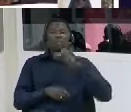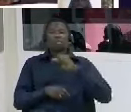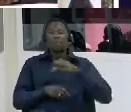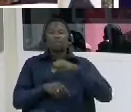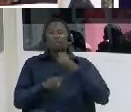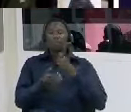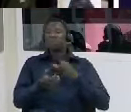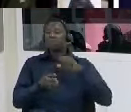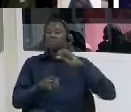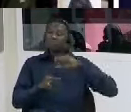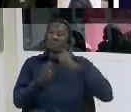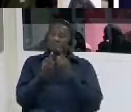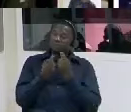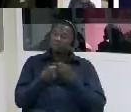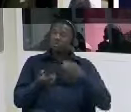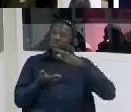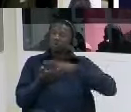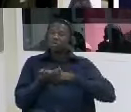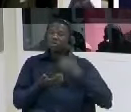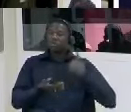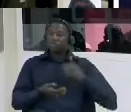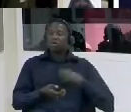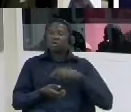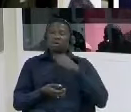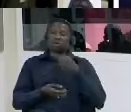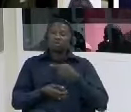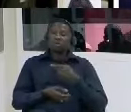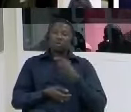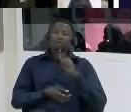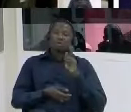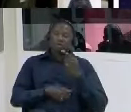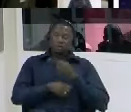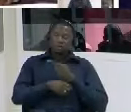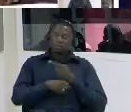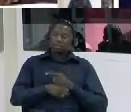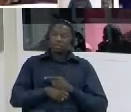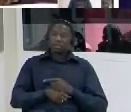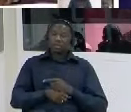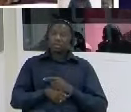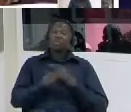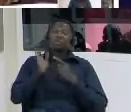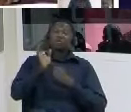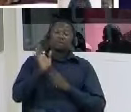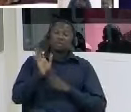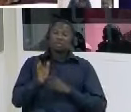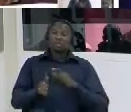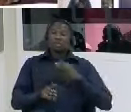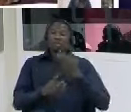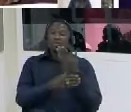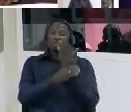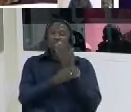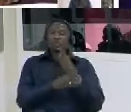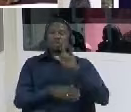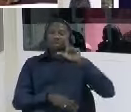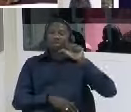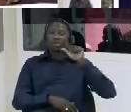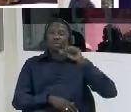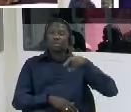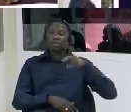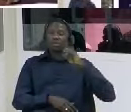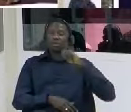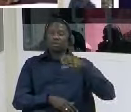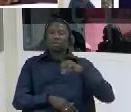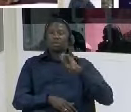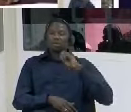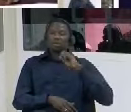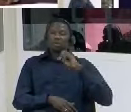on the people of the gambia especially dr lamin si say i also want to extend my condolence to